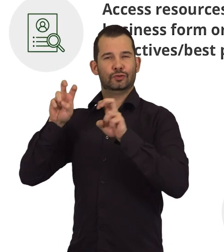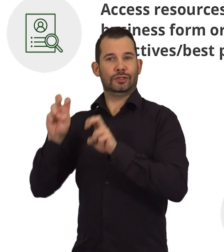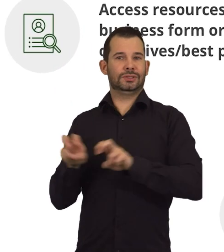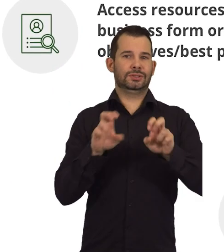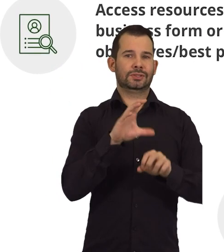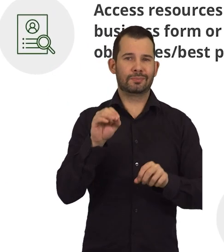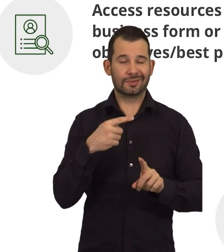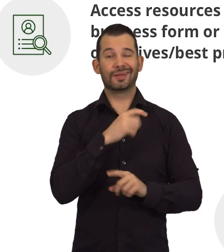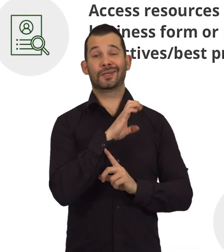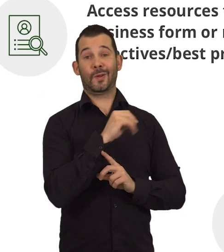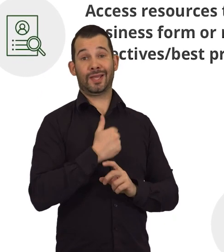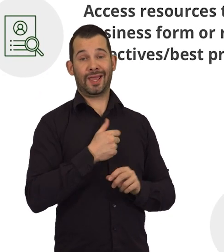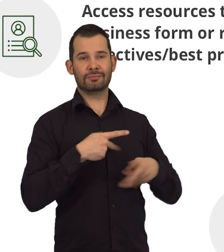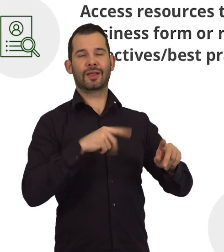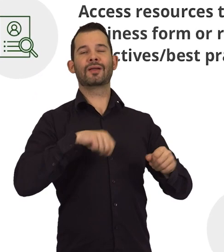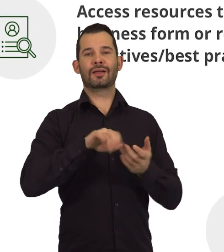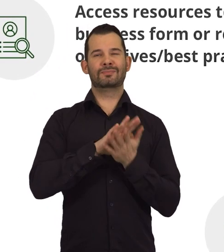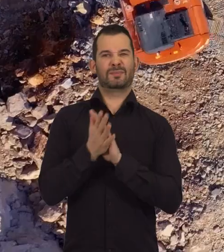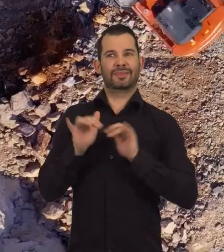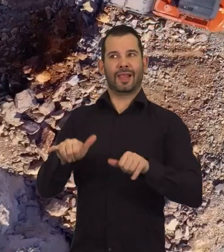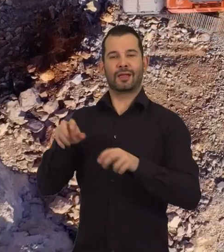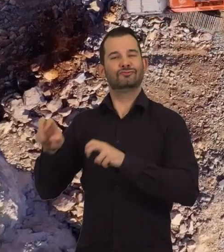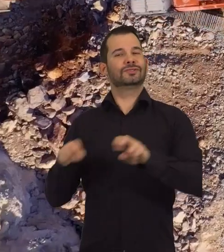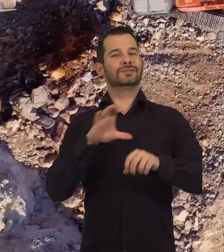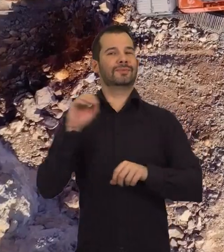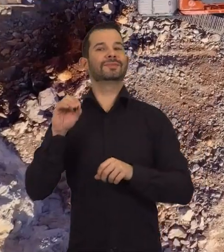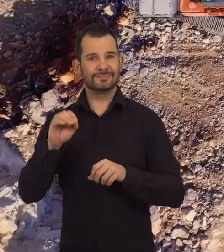company and EcoCanada allowed us to do that.